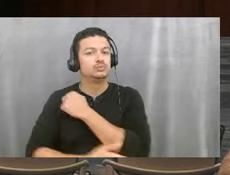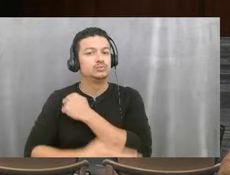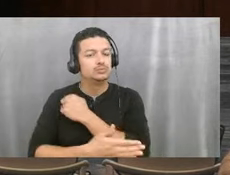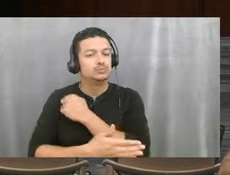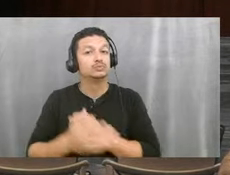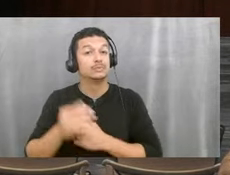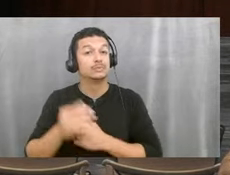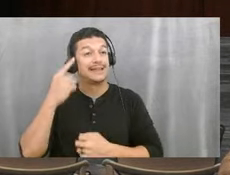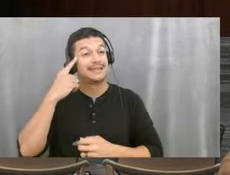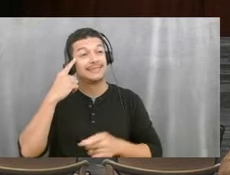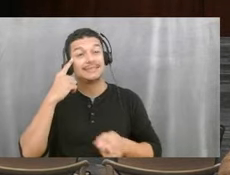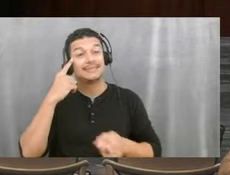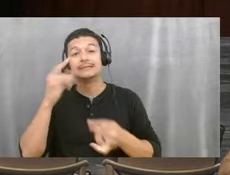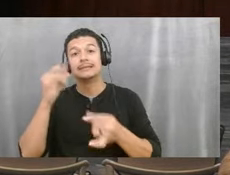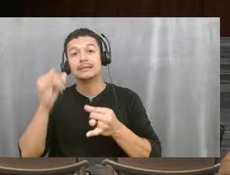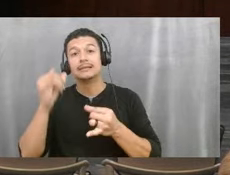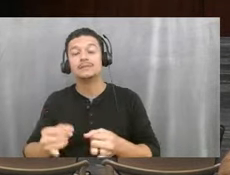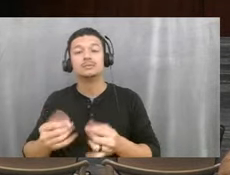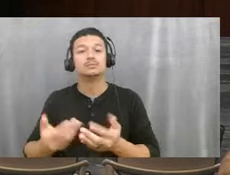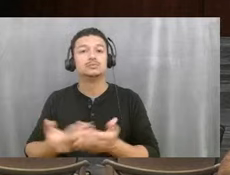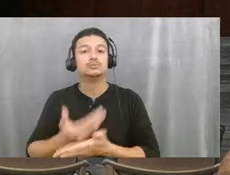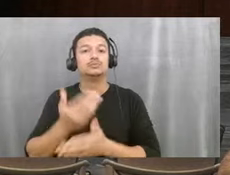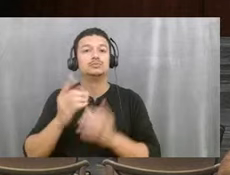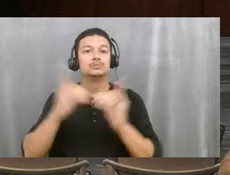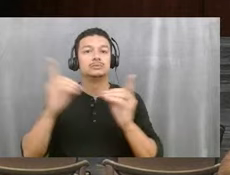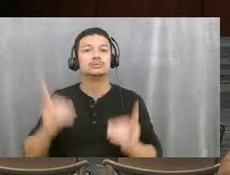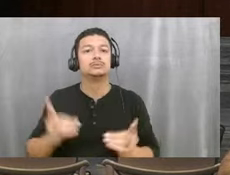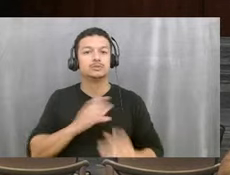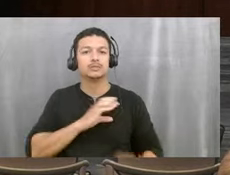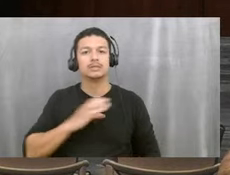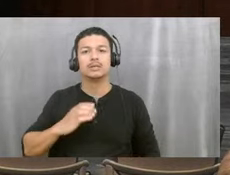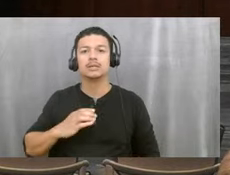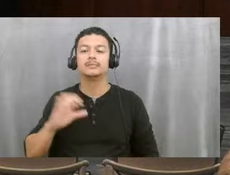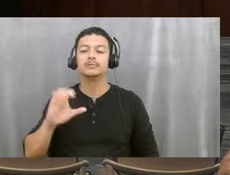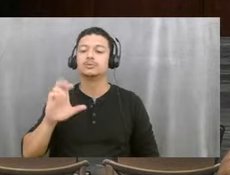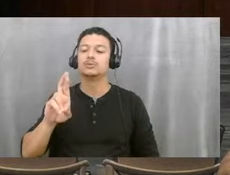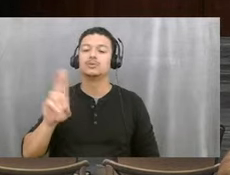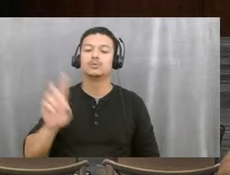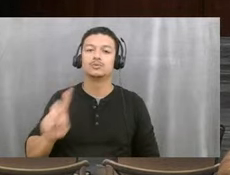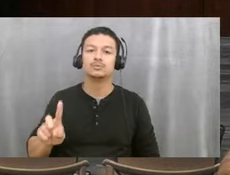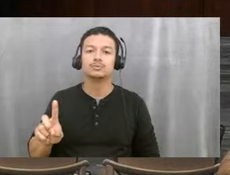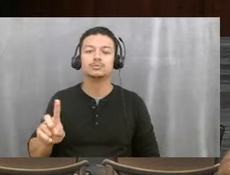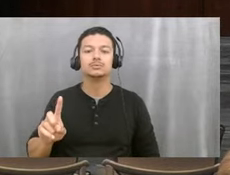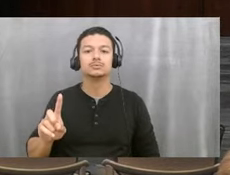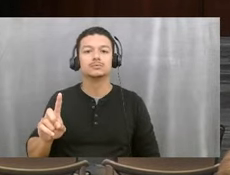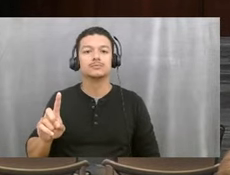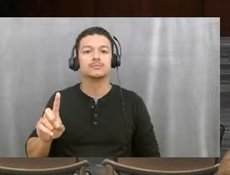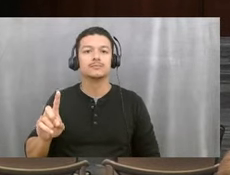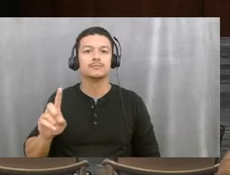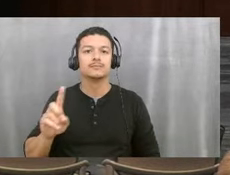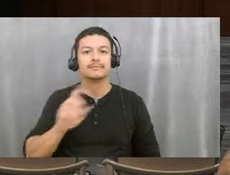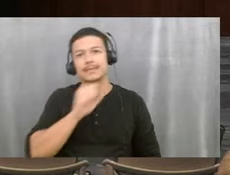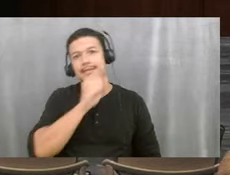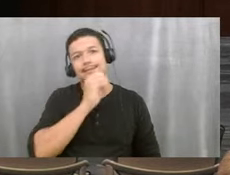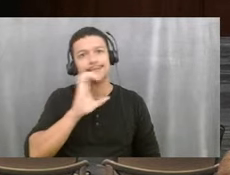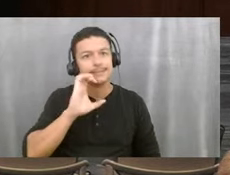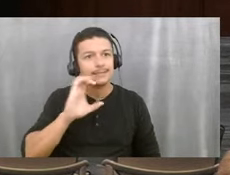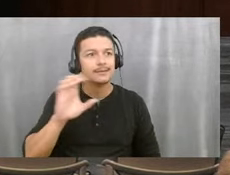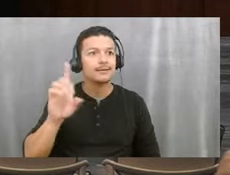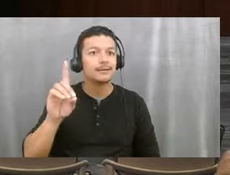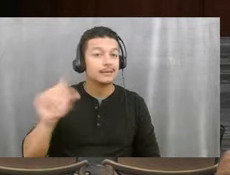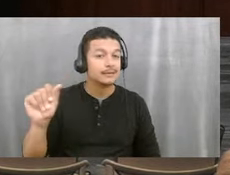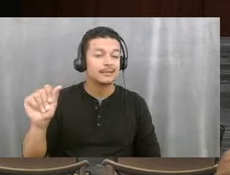in your district, Commissioner Cruz, and, you know, you know, senior and disabled, you know, veteran. It's a lot of